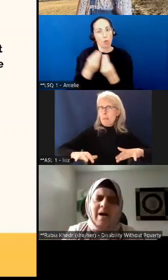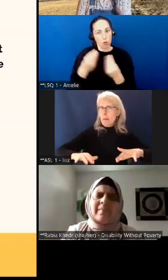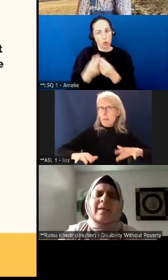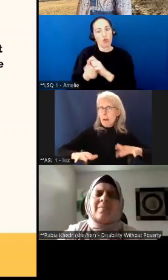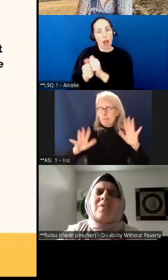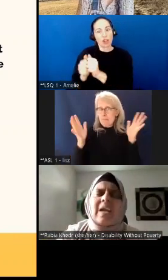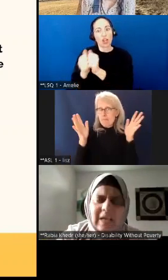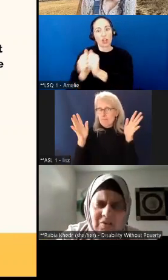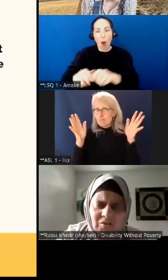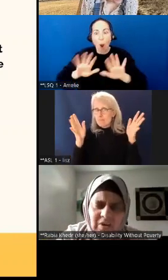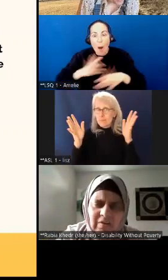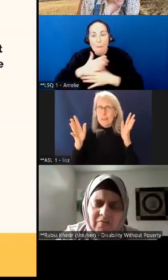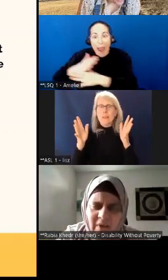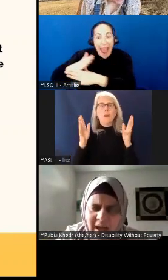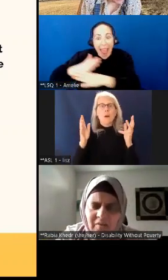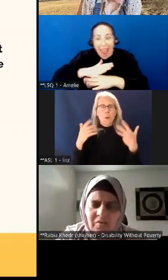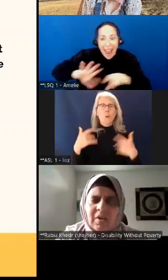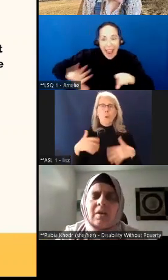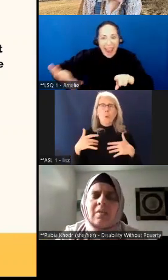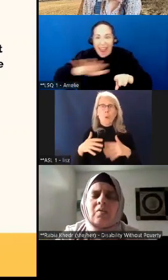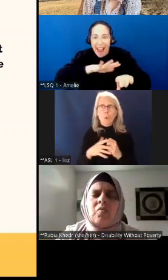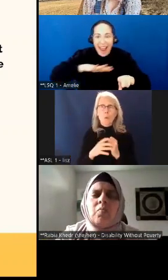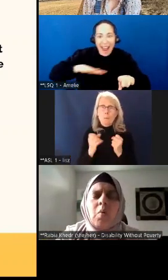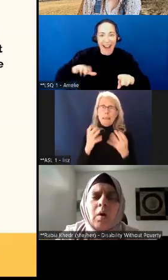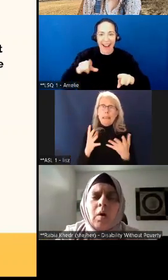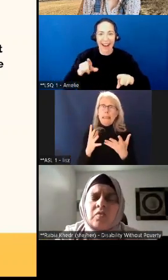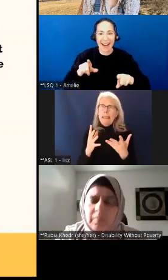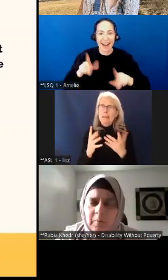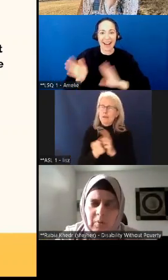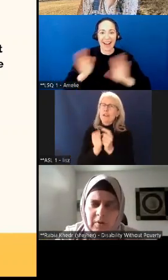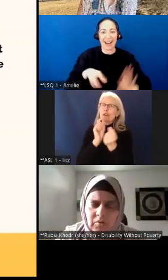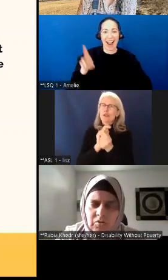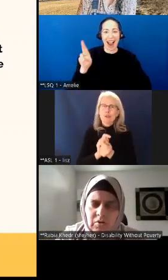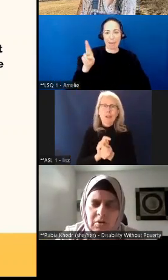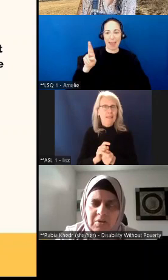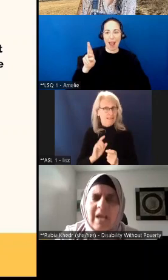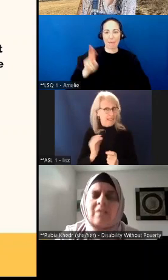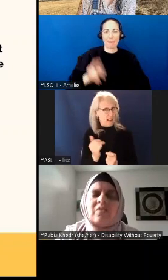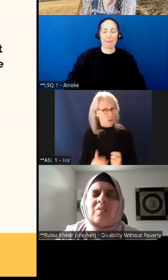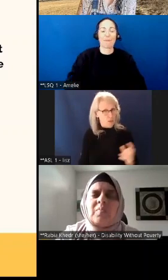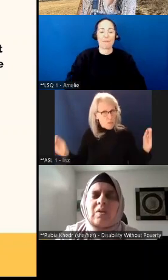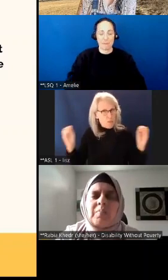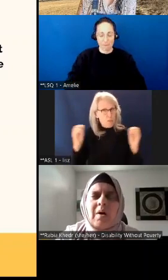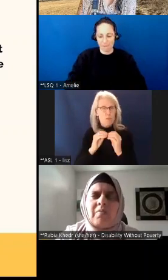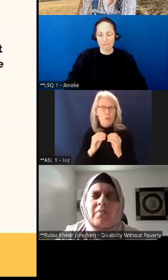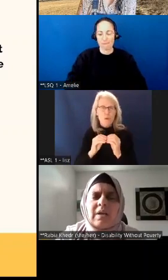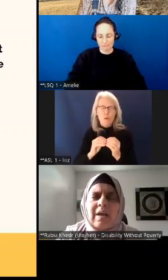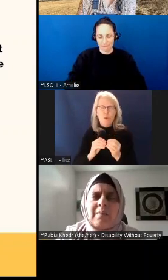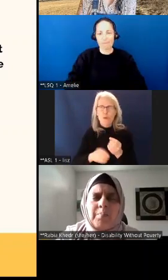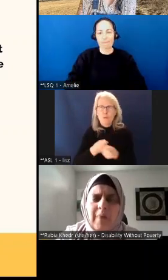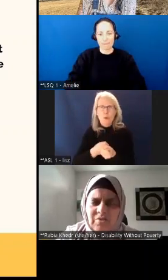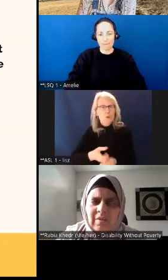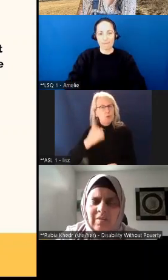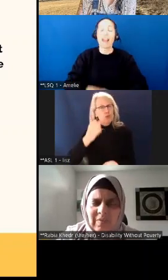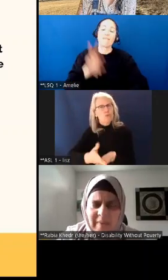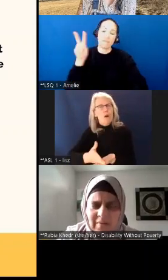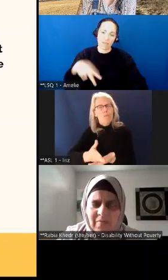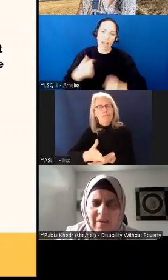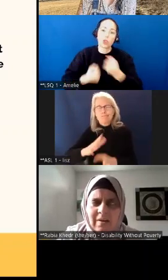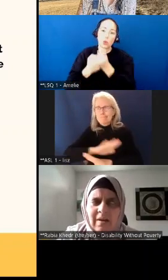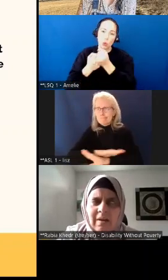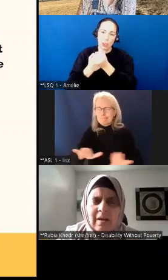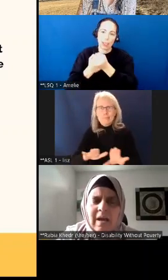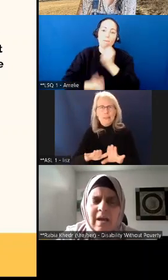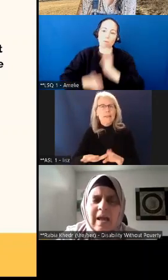lots has changed. In fact, there's more support to end disability poverty and budget this